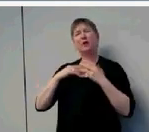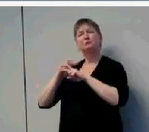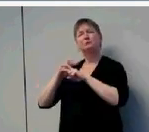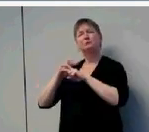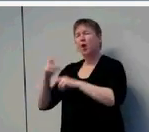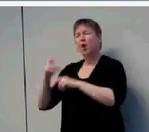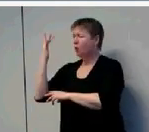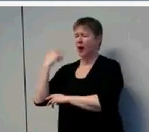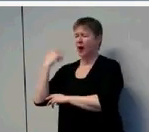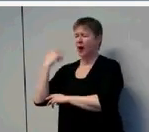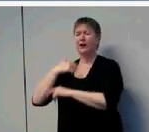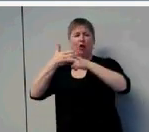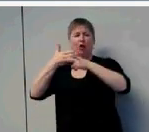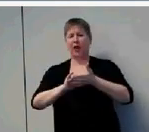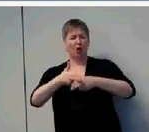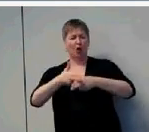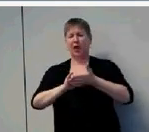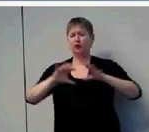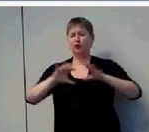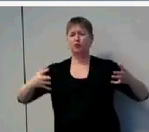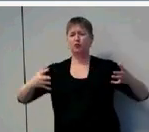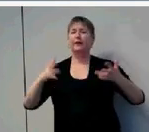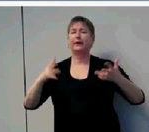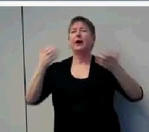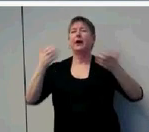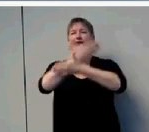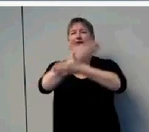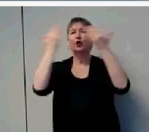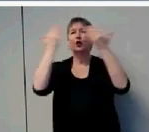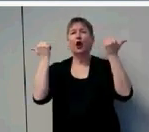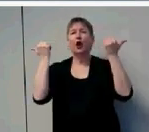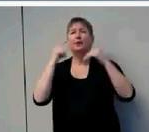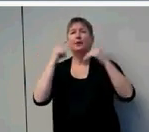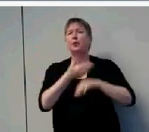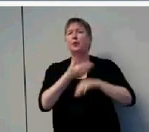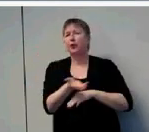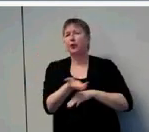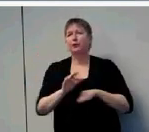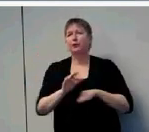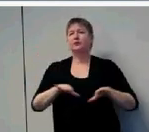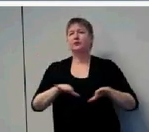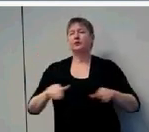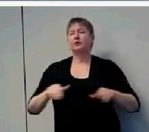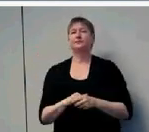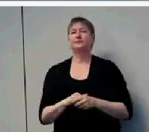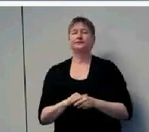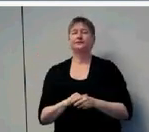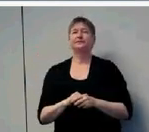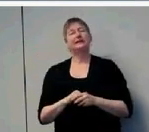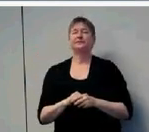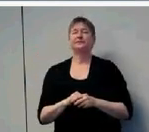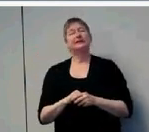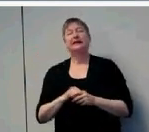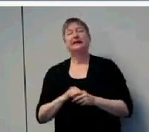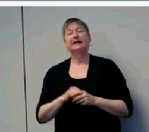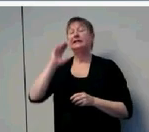children a number of years ago? First of all, she noted that educators and parents might often underestimate